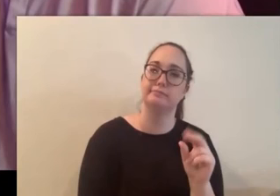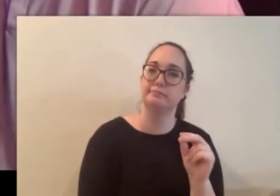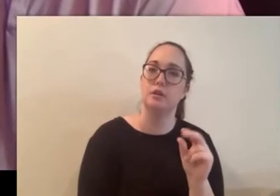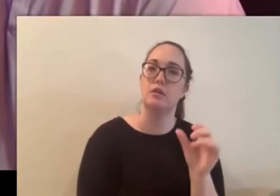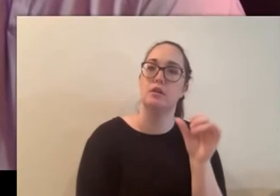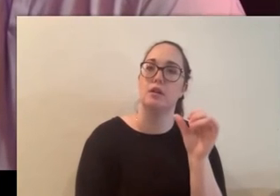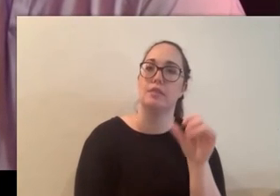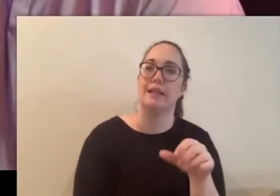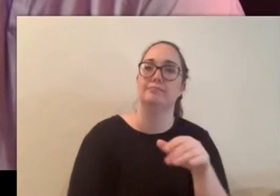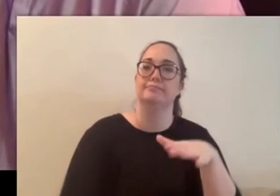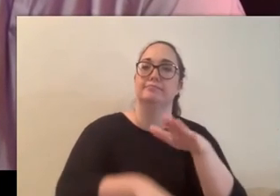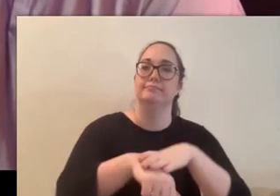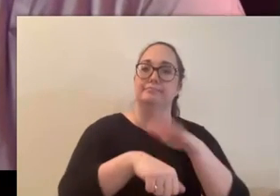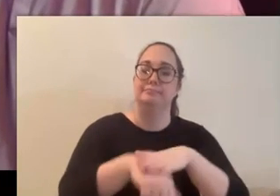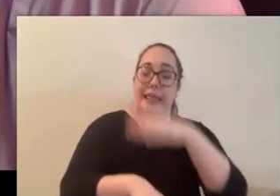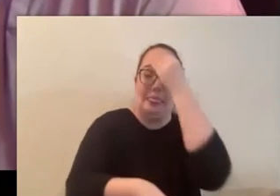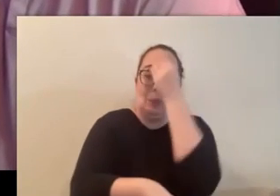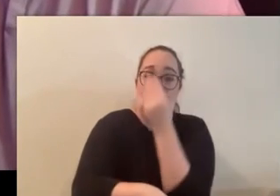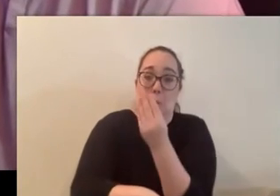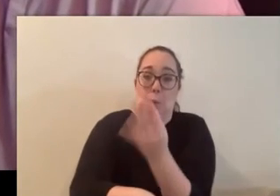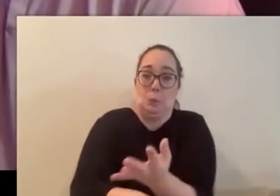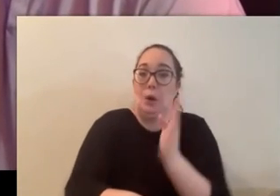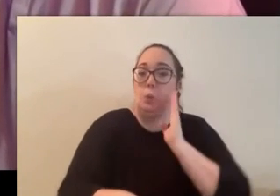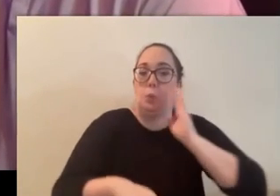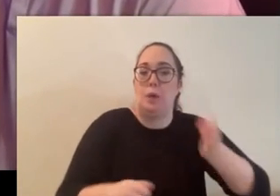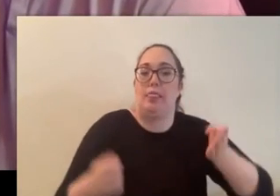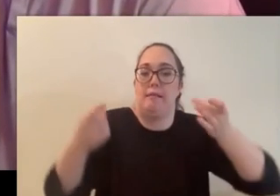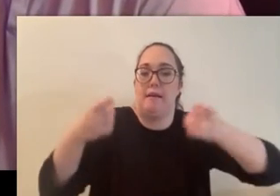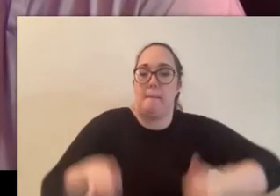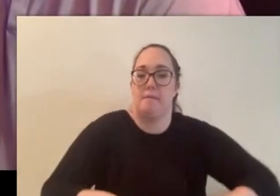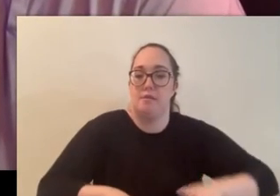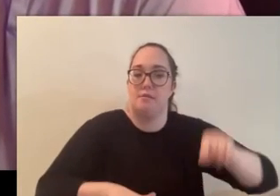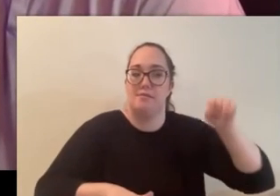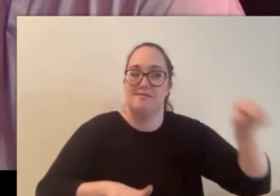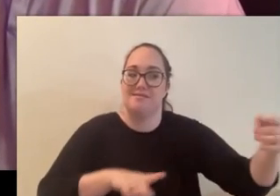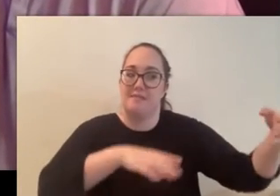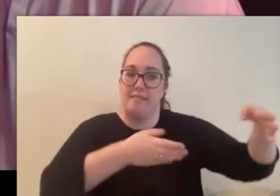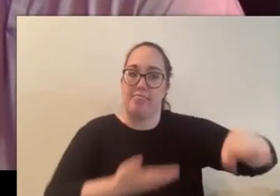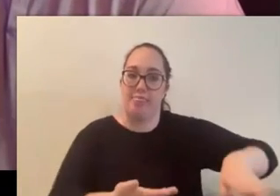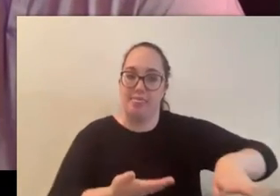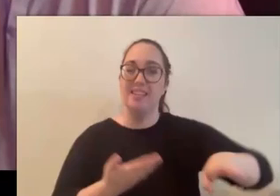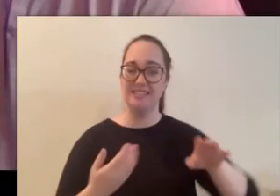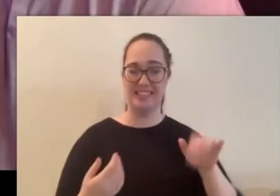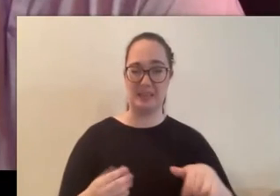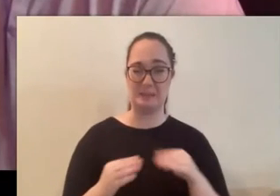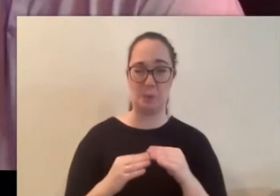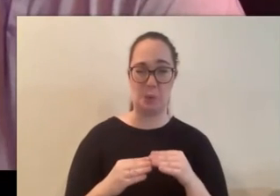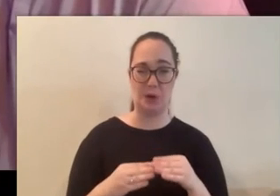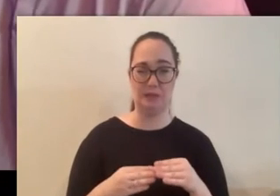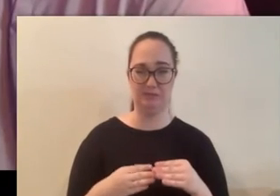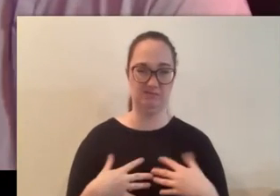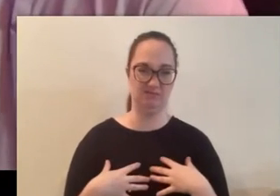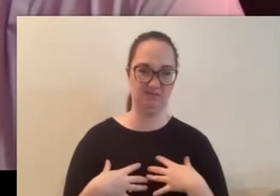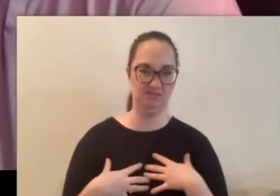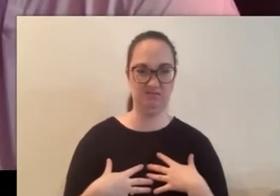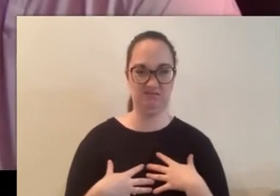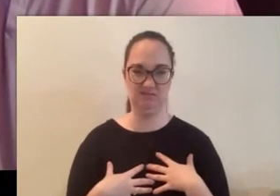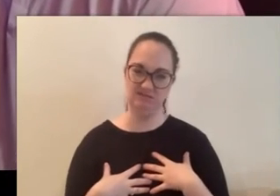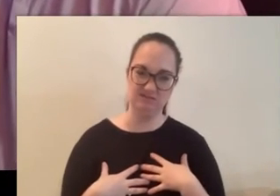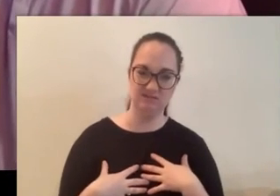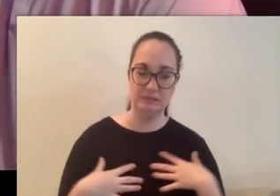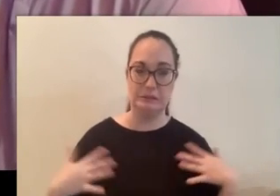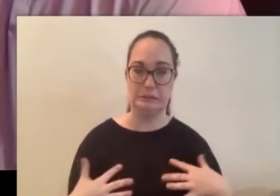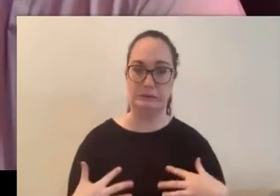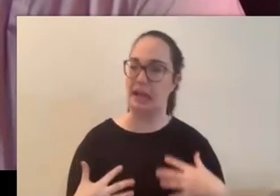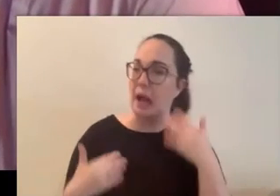alerting you of somebody dying of somebody like that that's creepier i guess for some reason i don't know why that's creepier